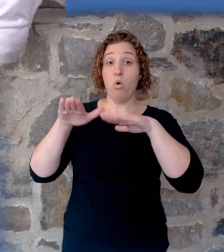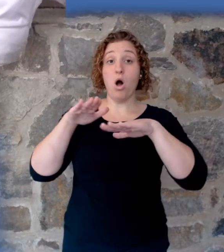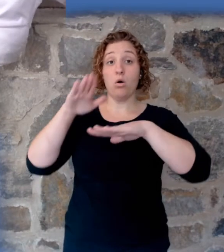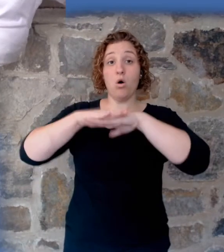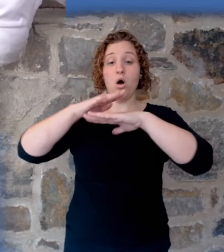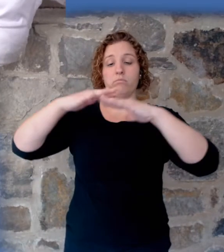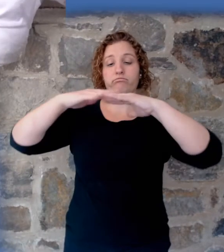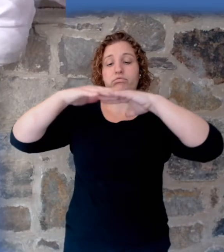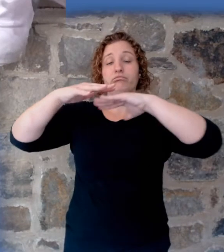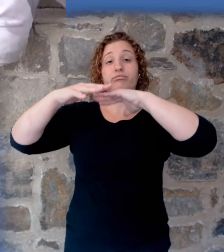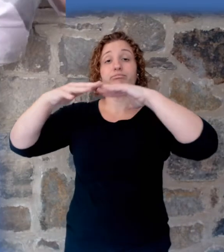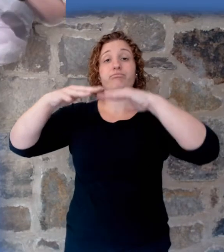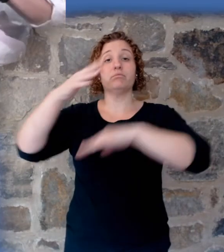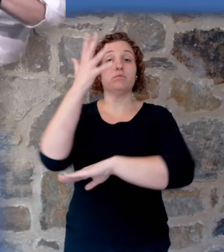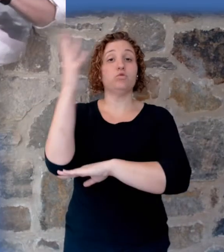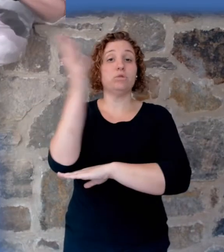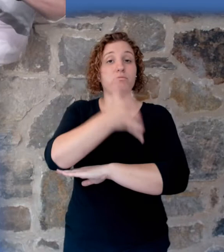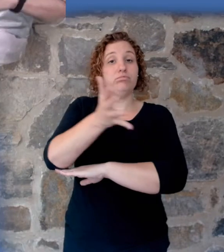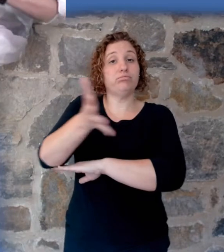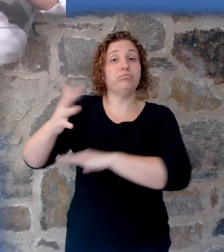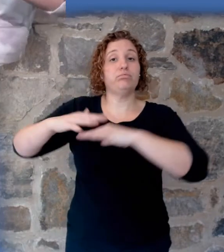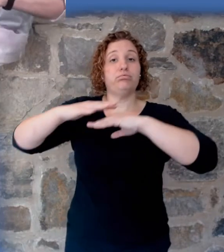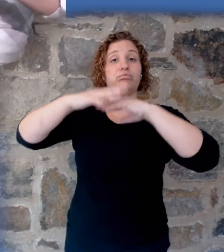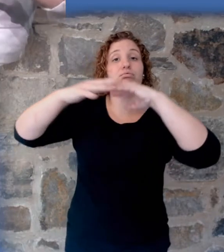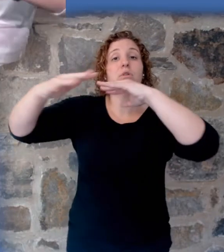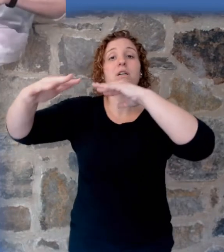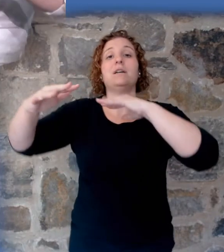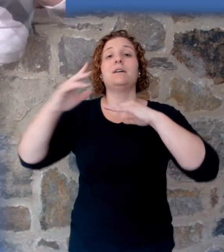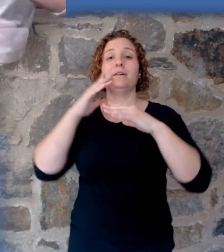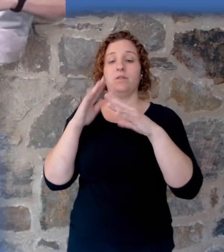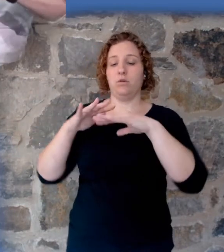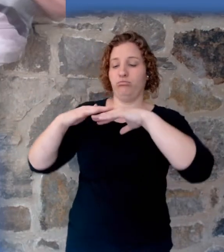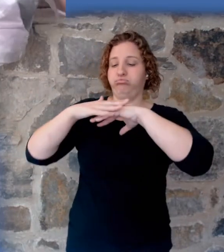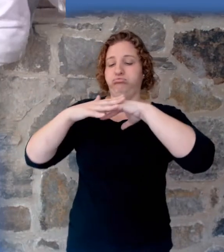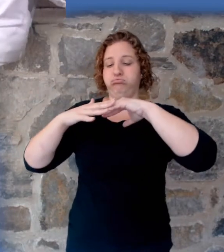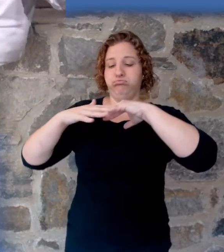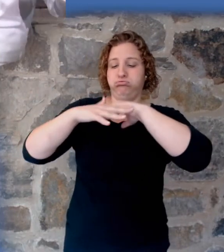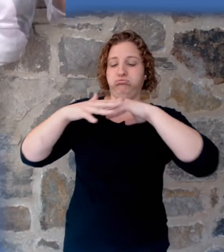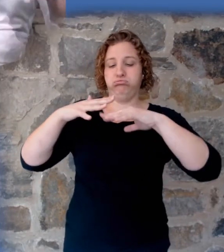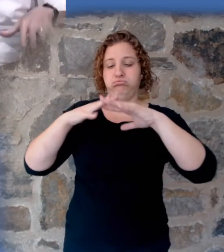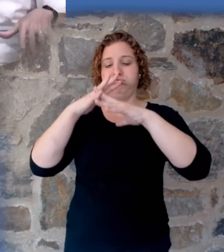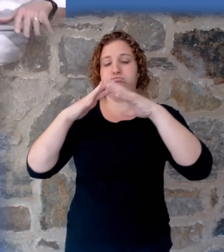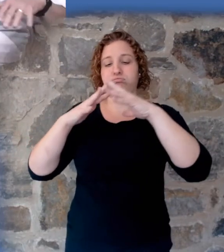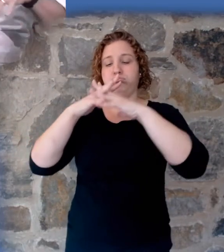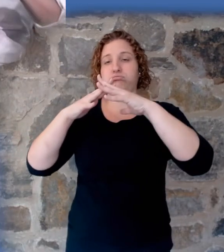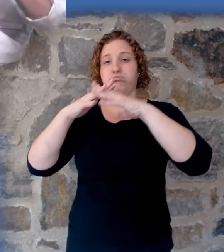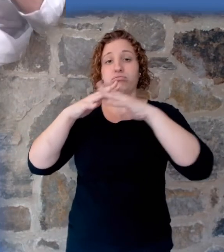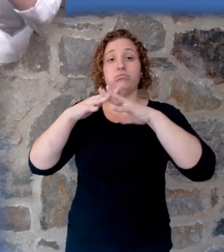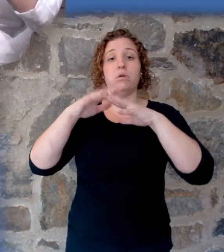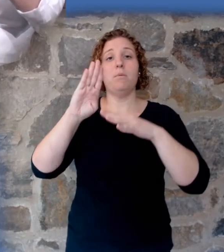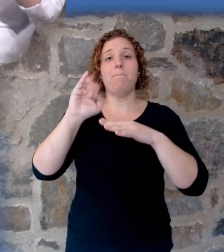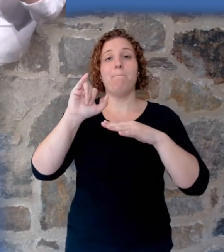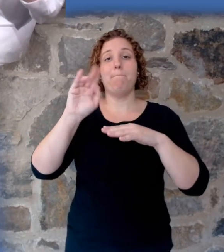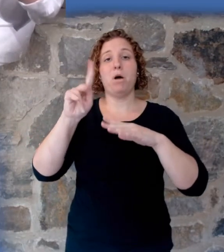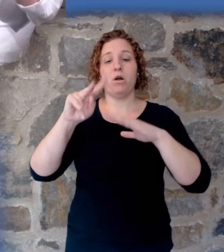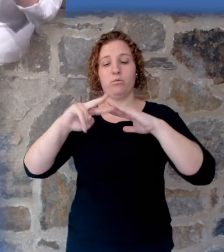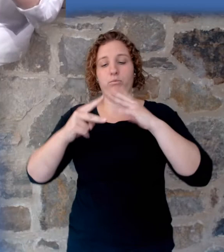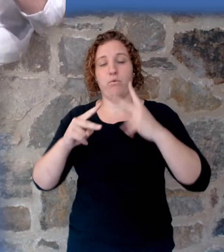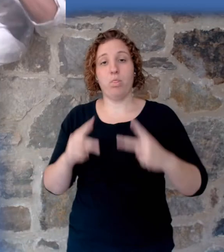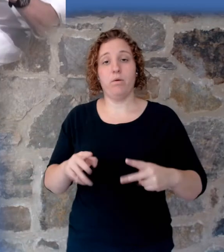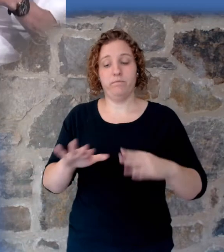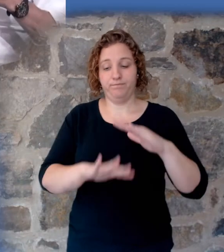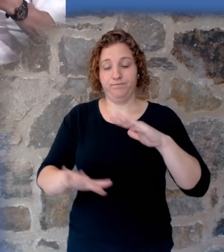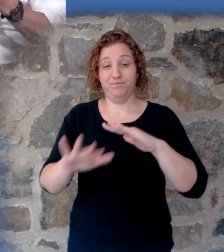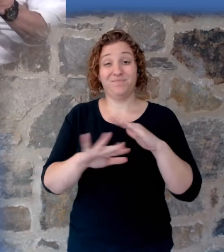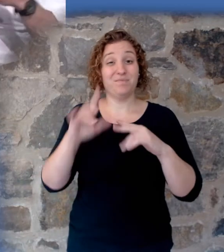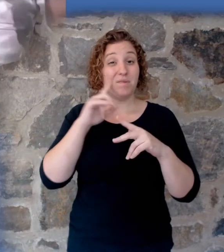logs. And it would basically sit there, they would rub, the bark and everything would come off, that would begin to go down to the bottom. And the debris that came off